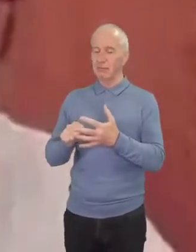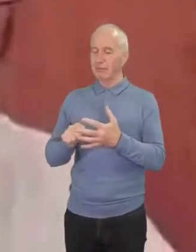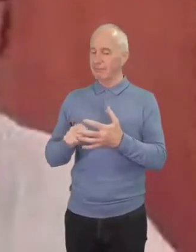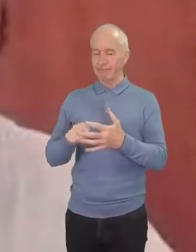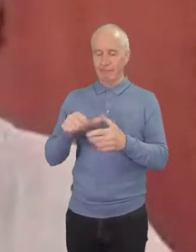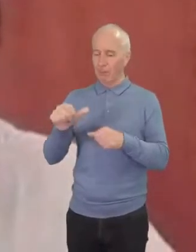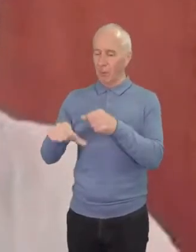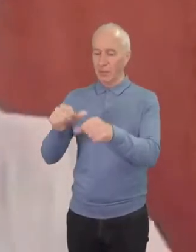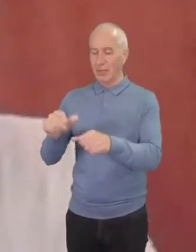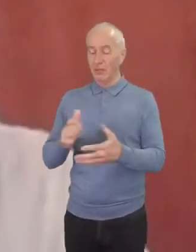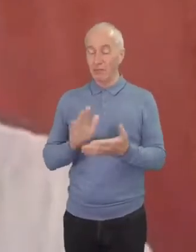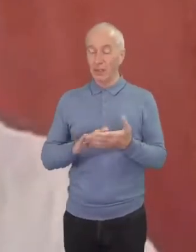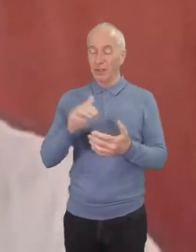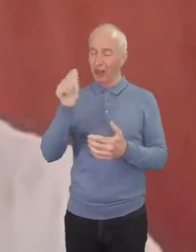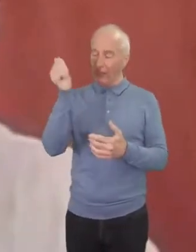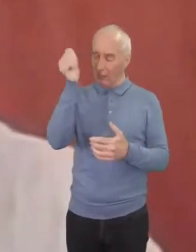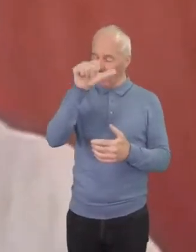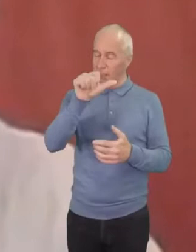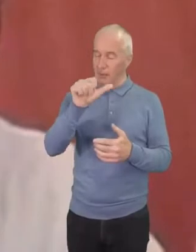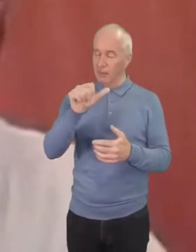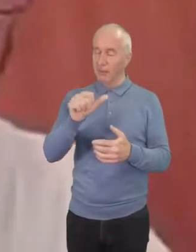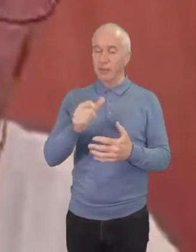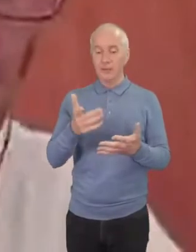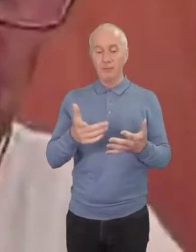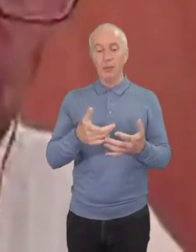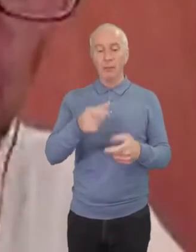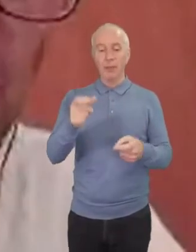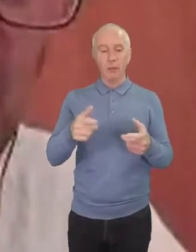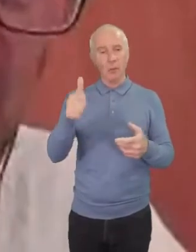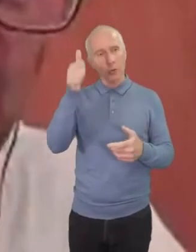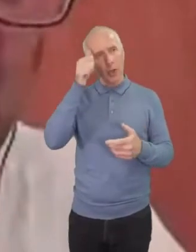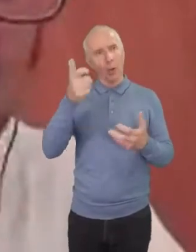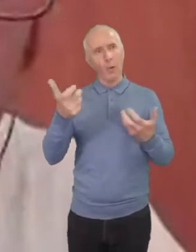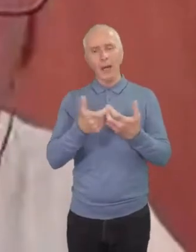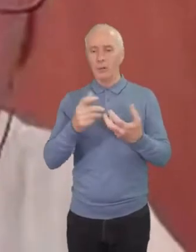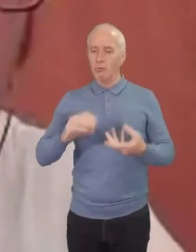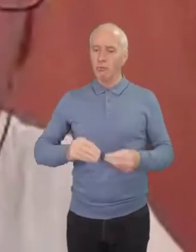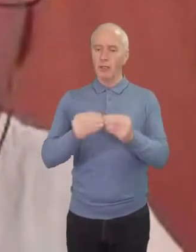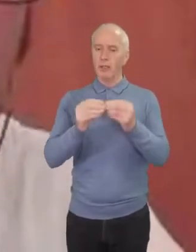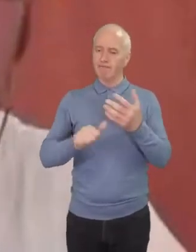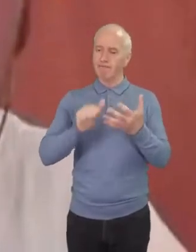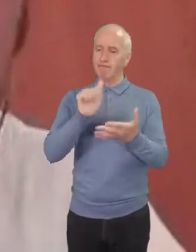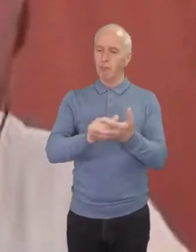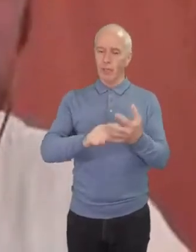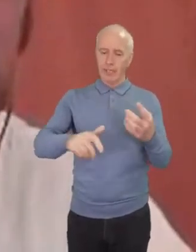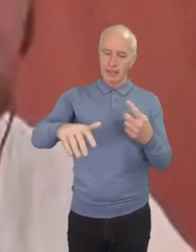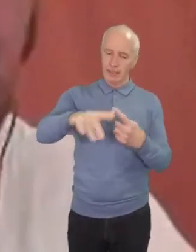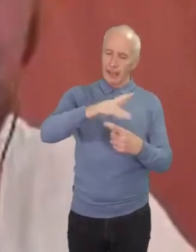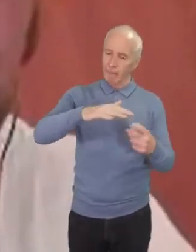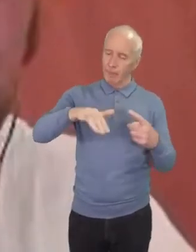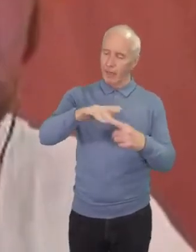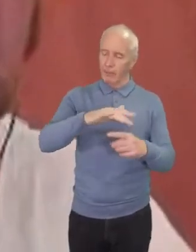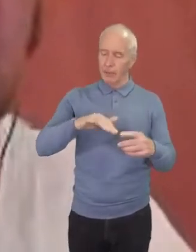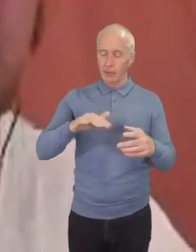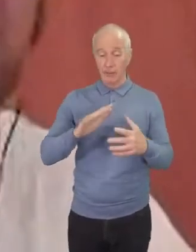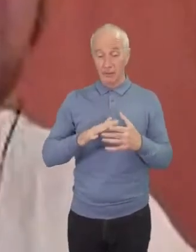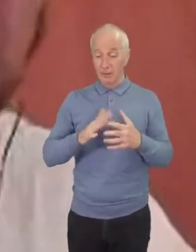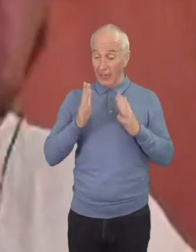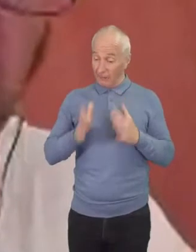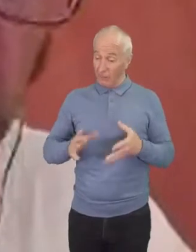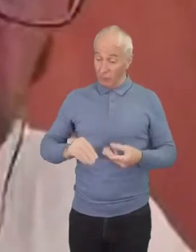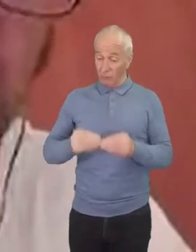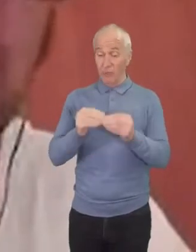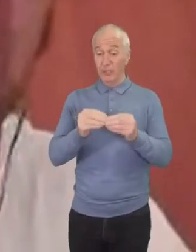wisdom of folks that um know how to create an environment as dorothy day of the catholic worker said we've got to create an environment where it's